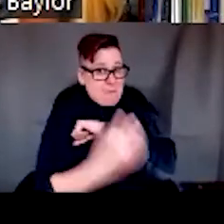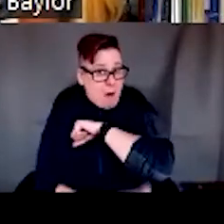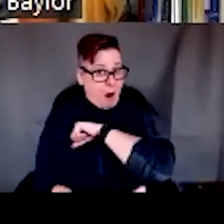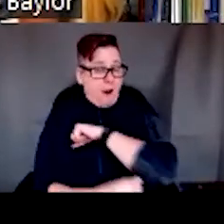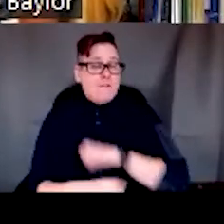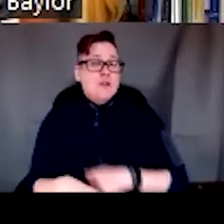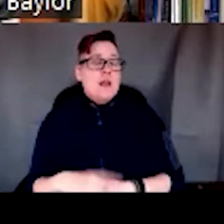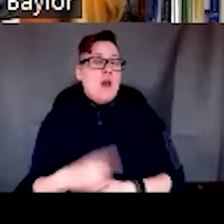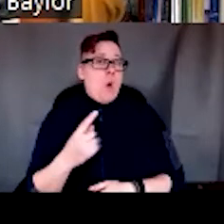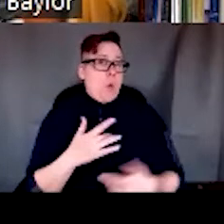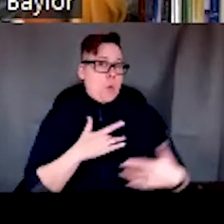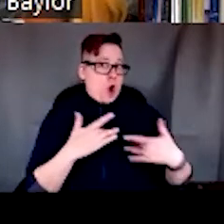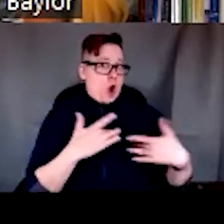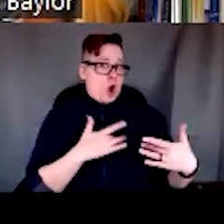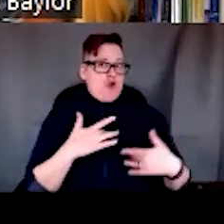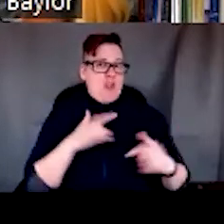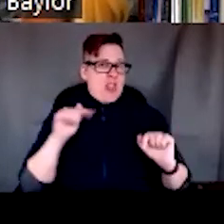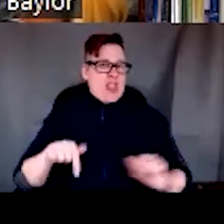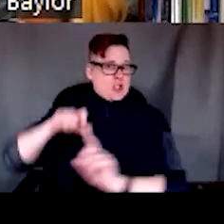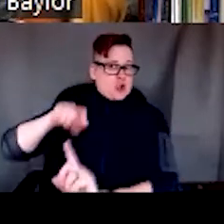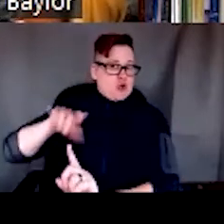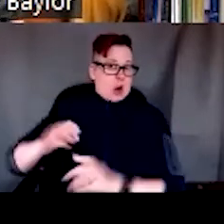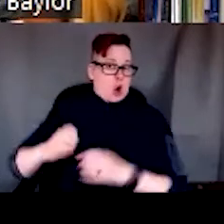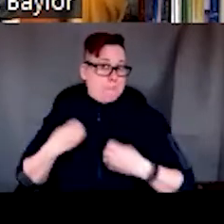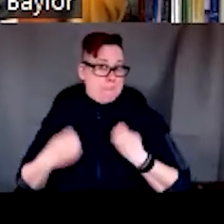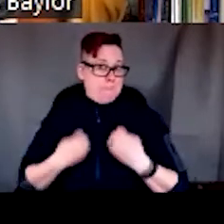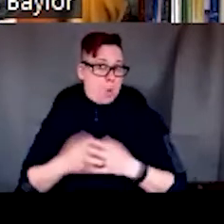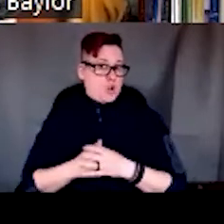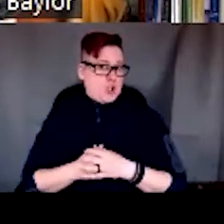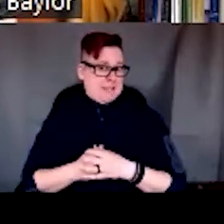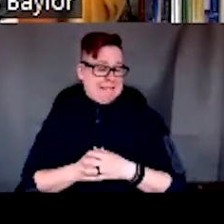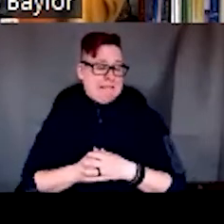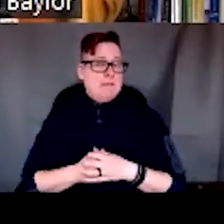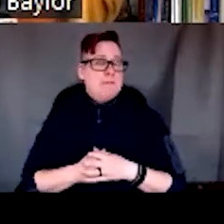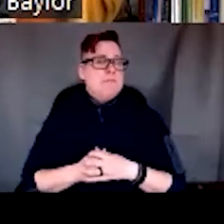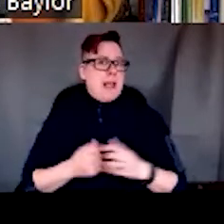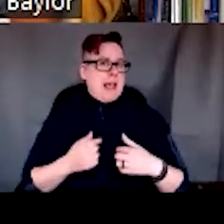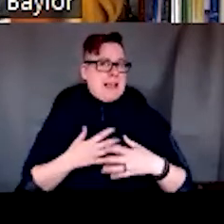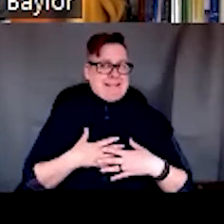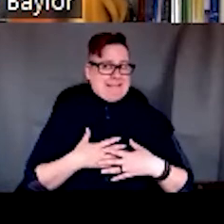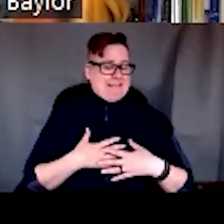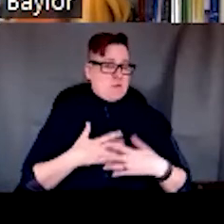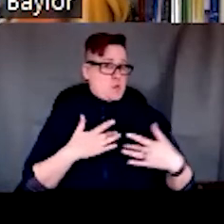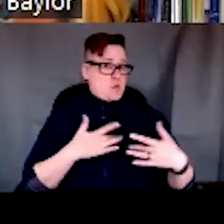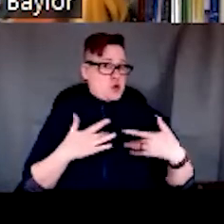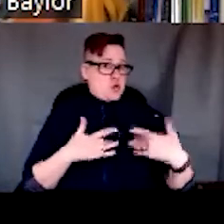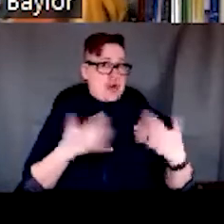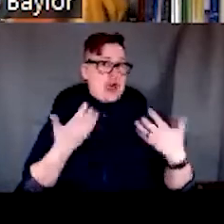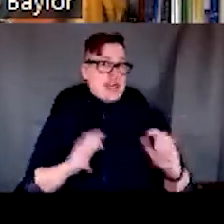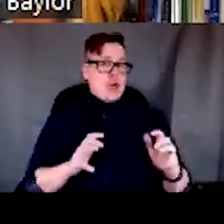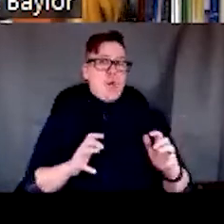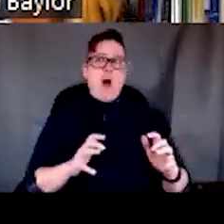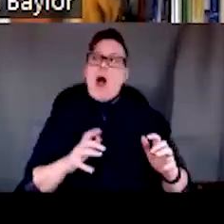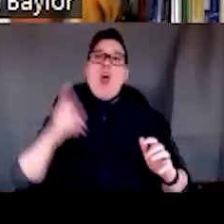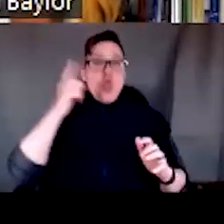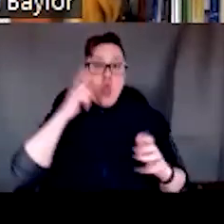that this could be very emotionally triggering for them. Um, I didn't want to have a learning activity